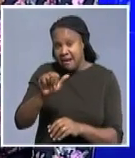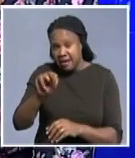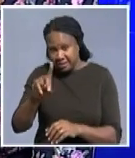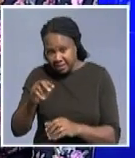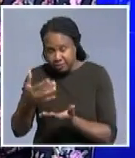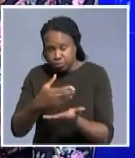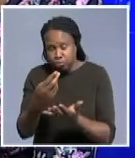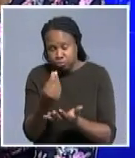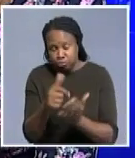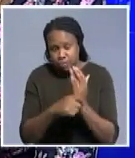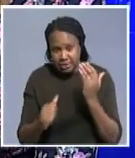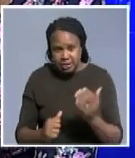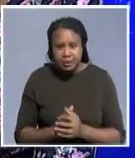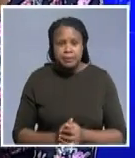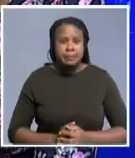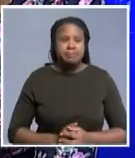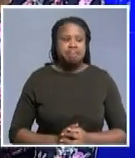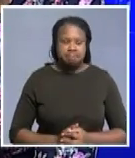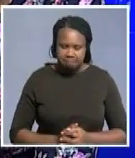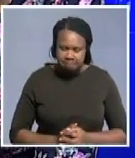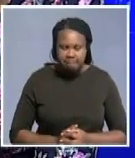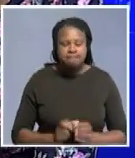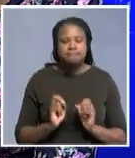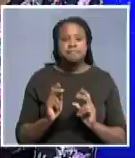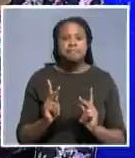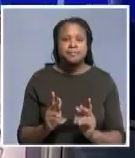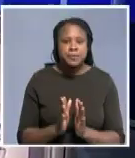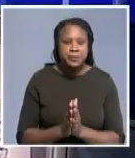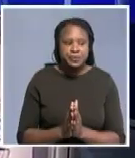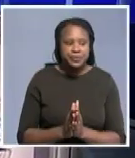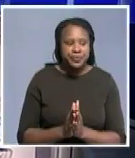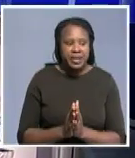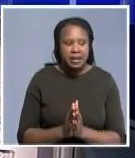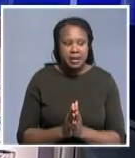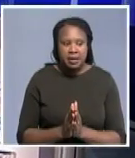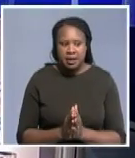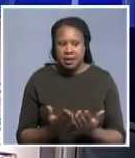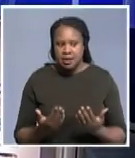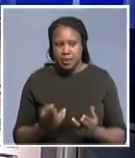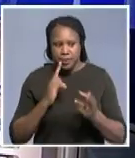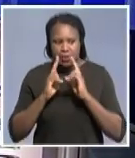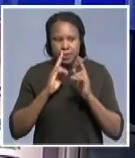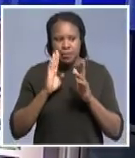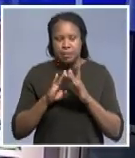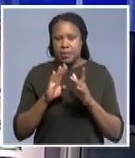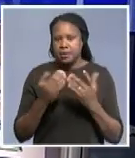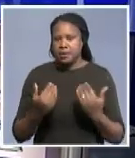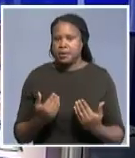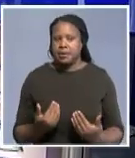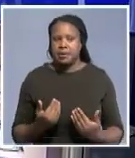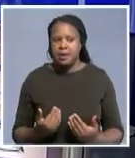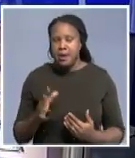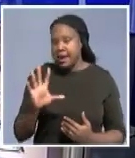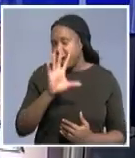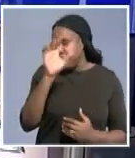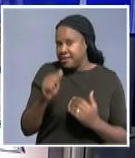member of the of the organization all right now let's get into the conversation about the current status of